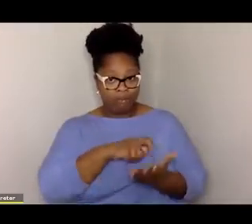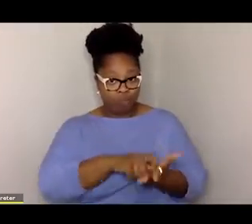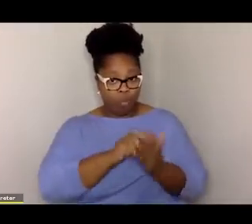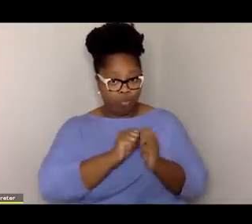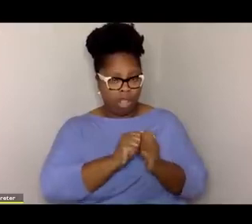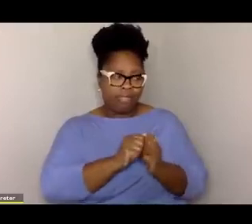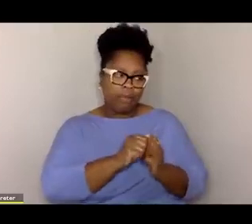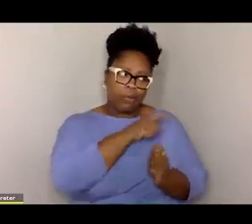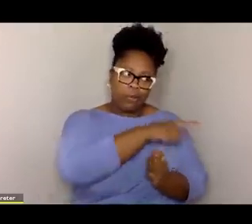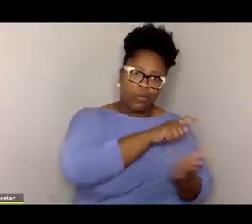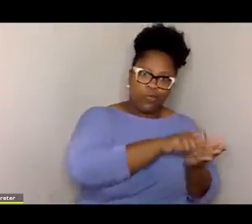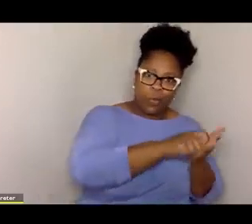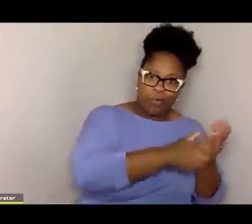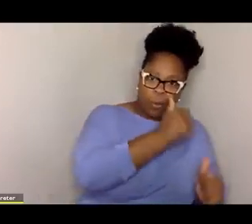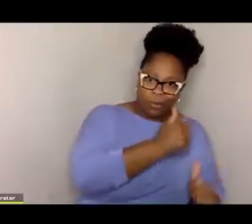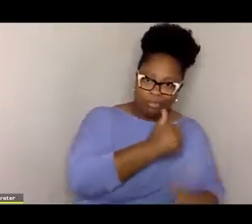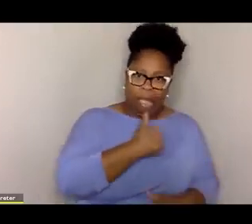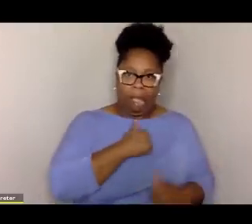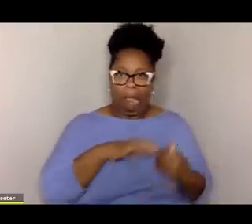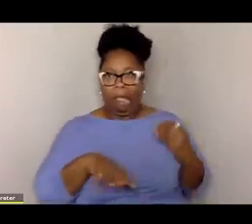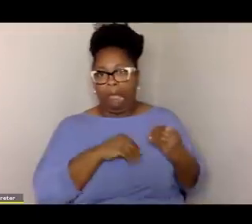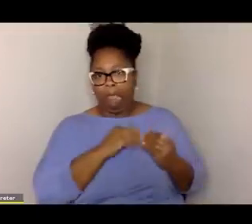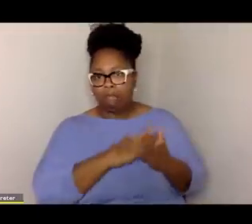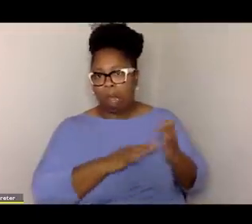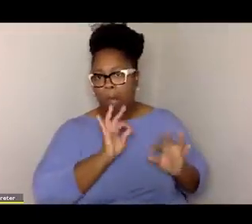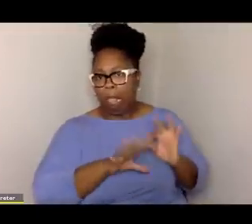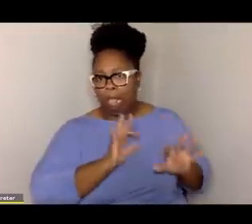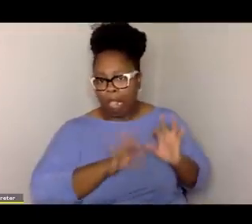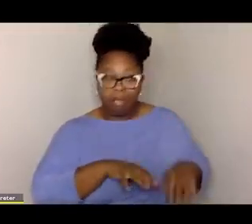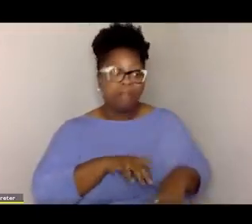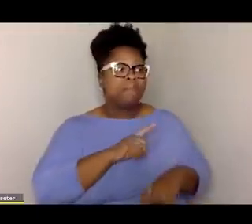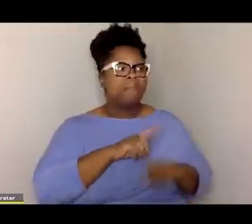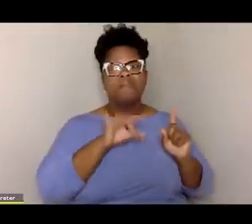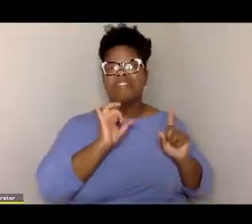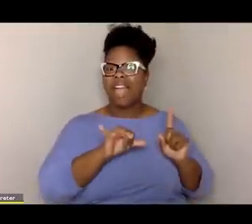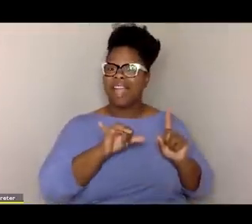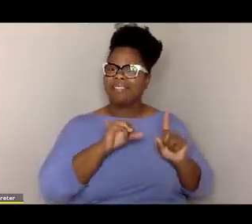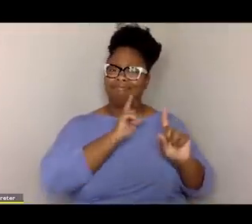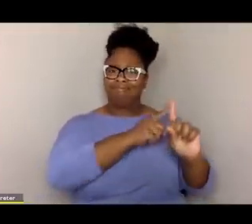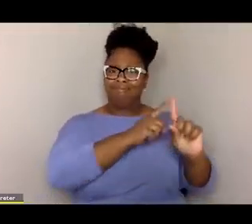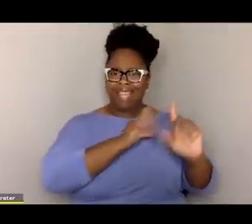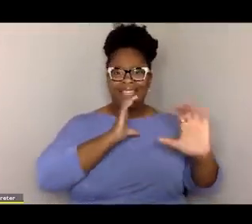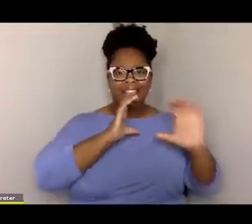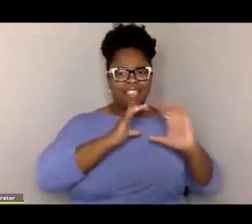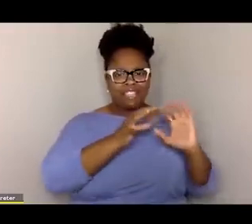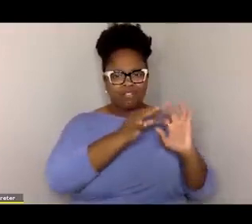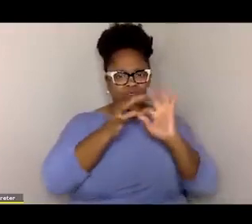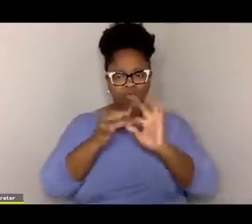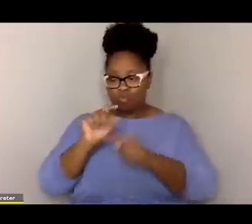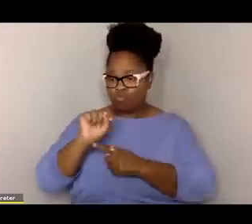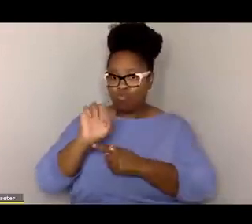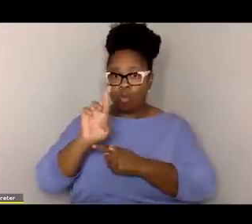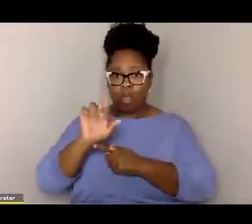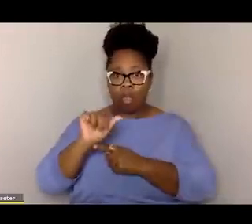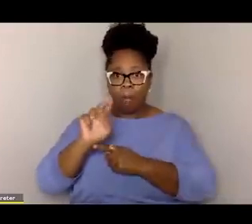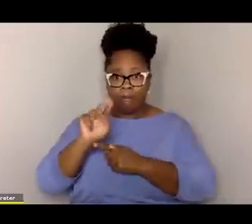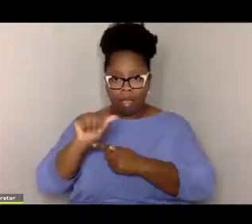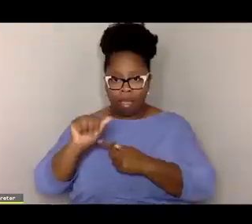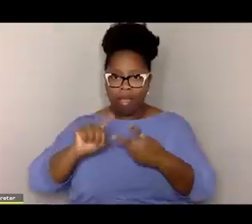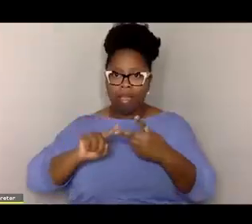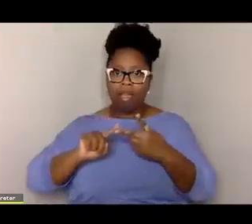co-authored, you did most of the authoring and I was the co-part, is Conversations on Trauma,